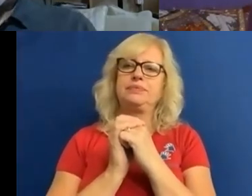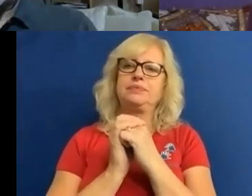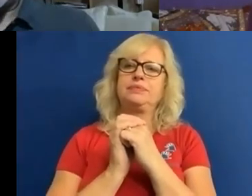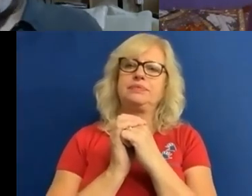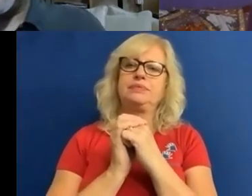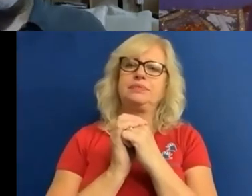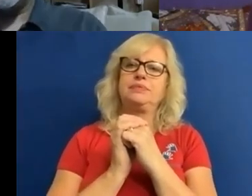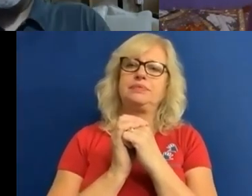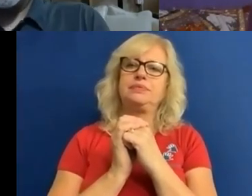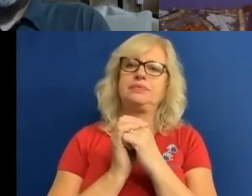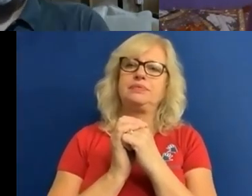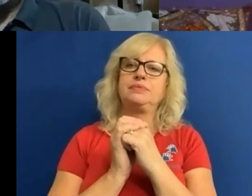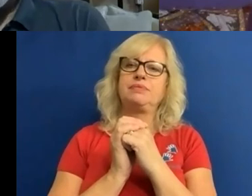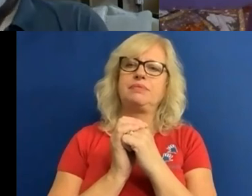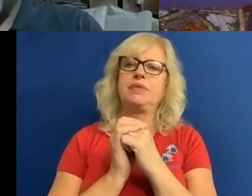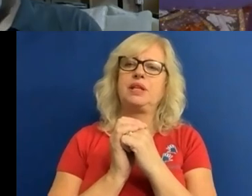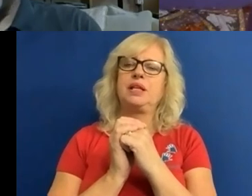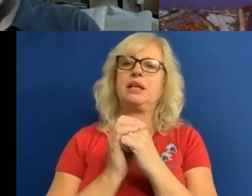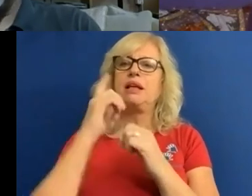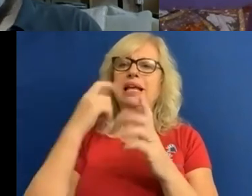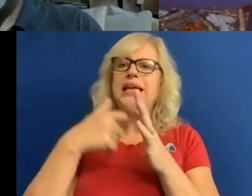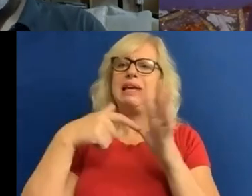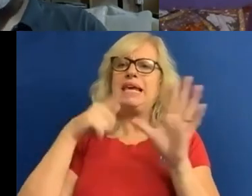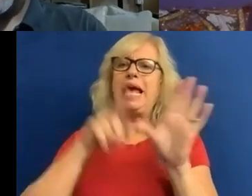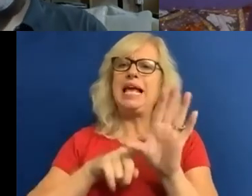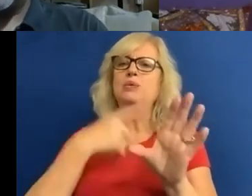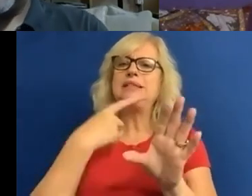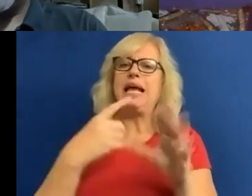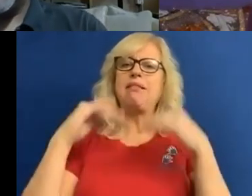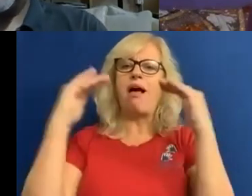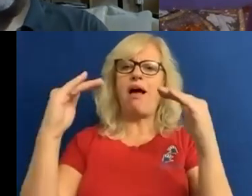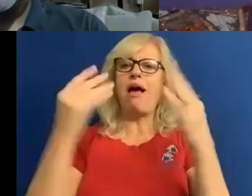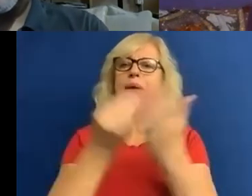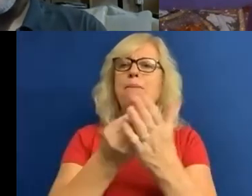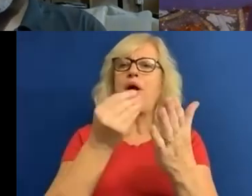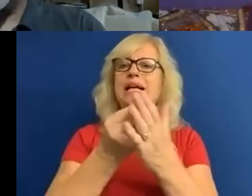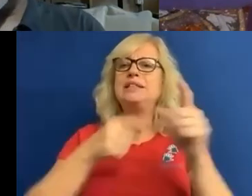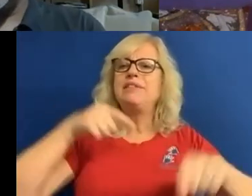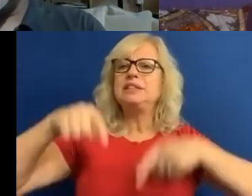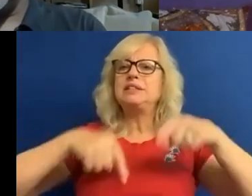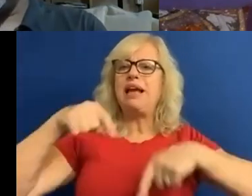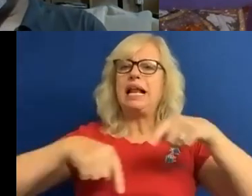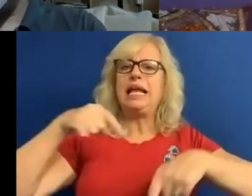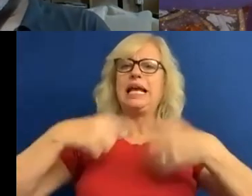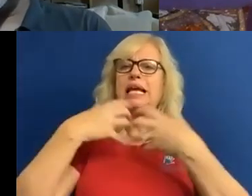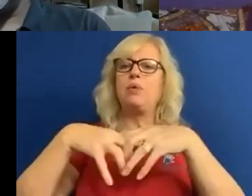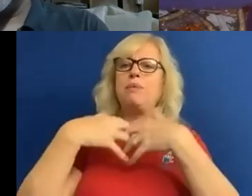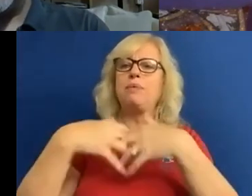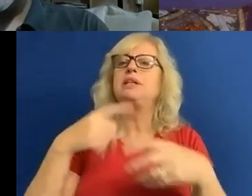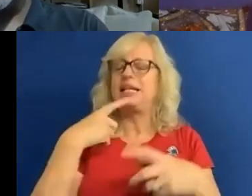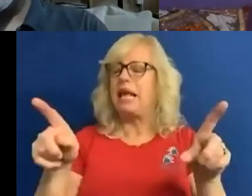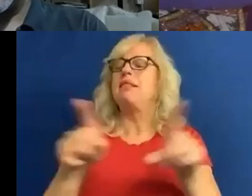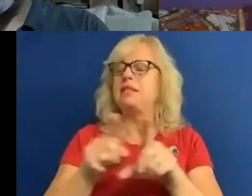Kay alluded to the fact of the high price of cycling equipment, I think I would say the same for digital